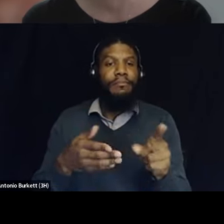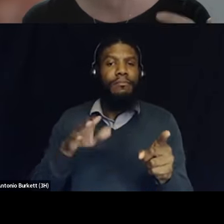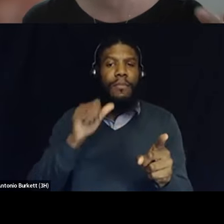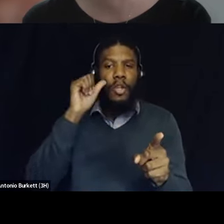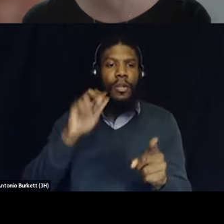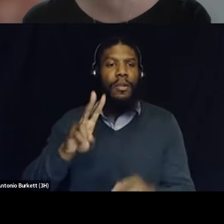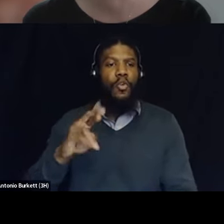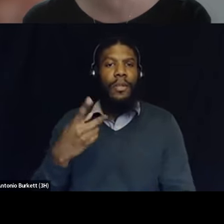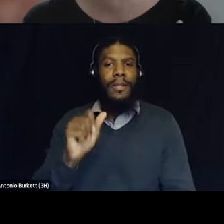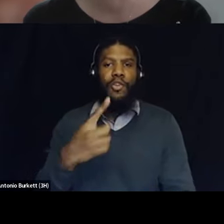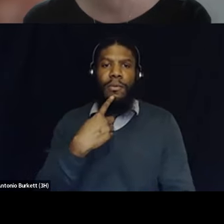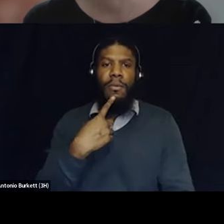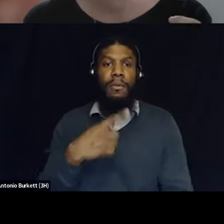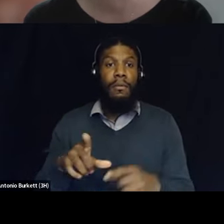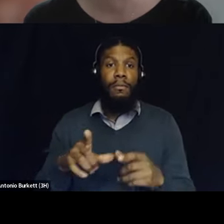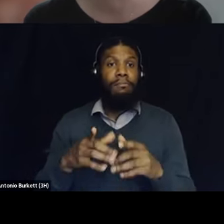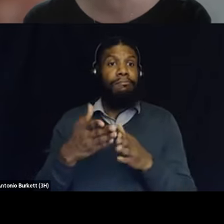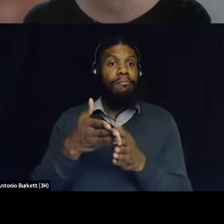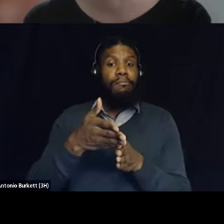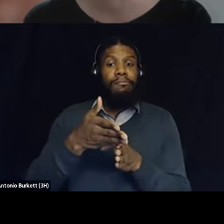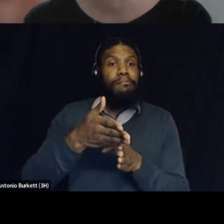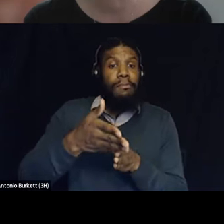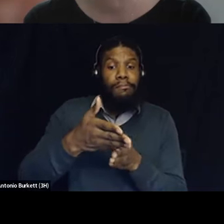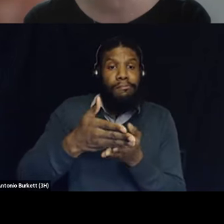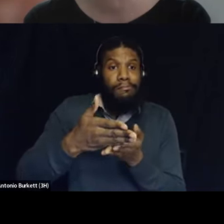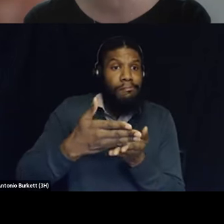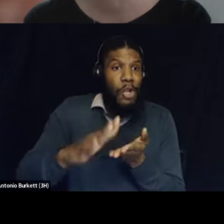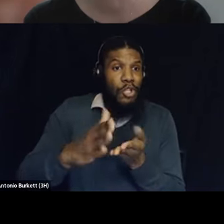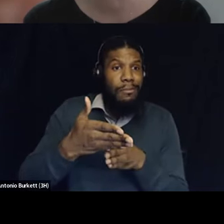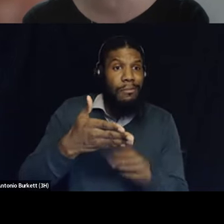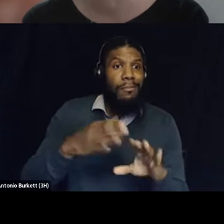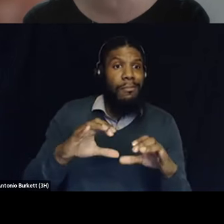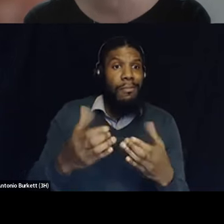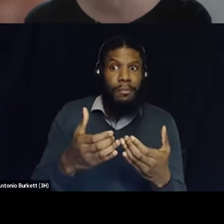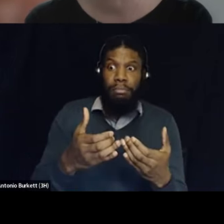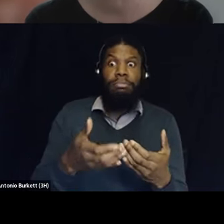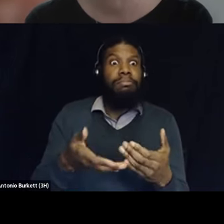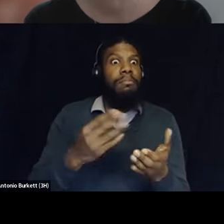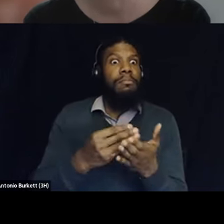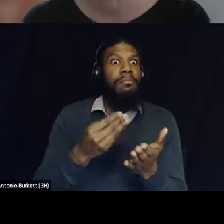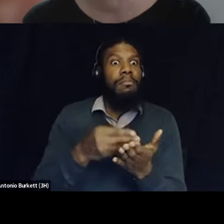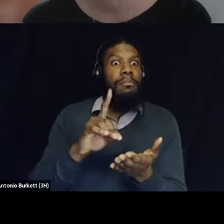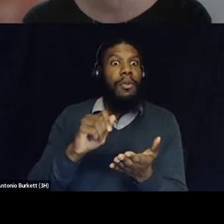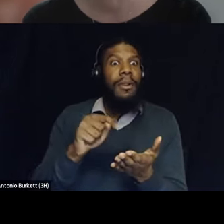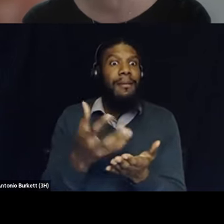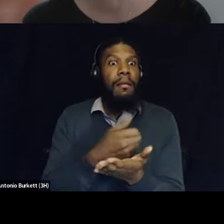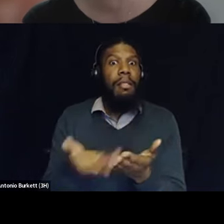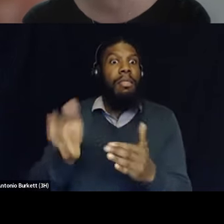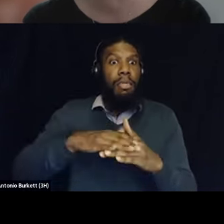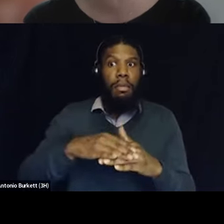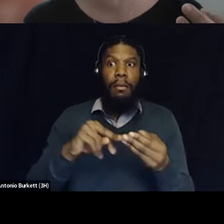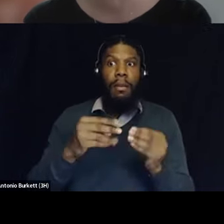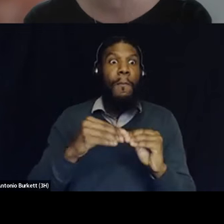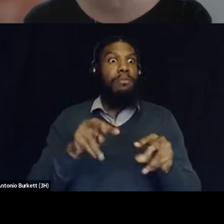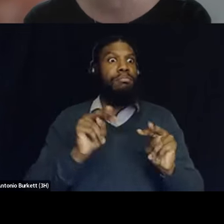how marginalized groups face higher levels of data collection when they access public benefits when they walk through highly police